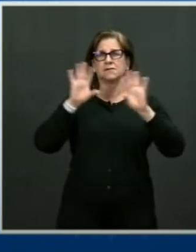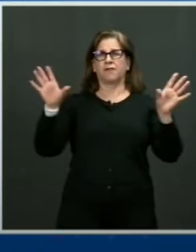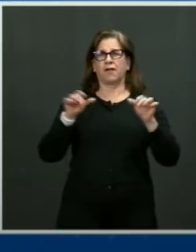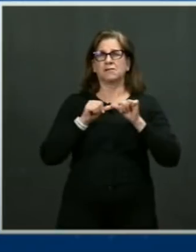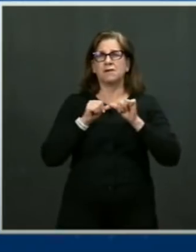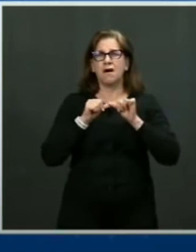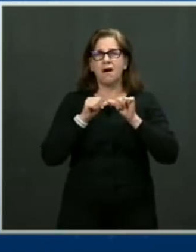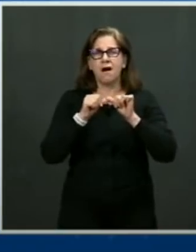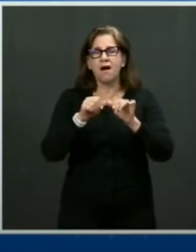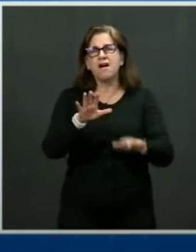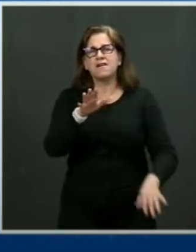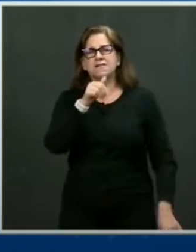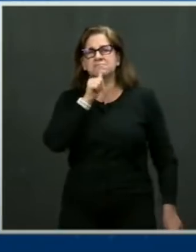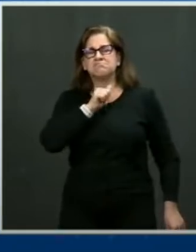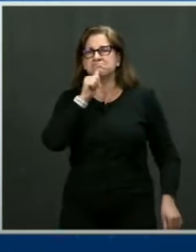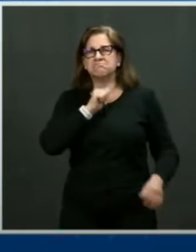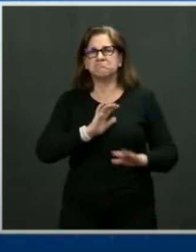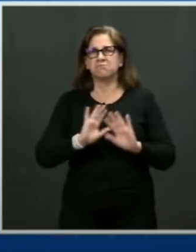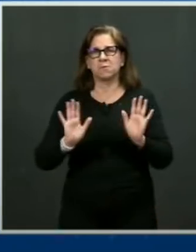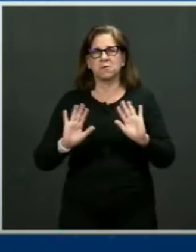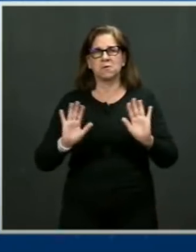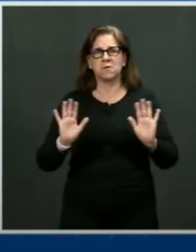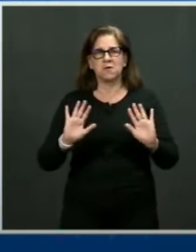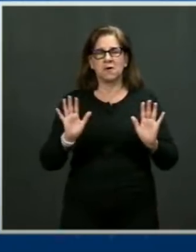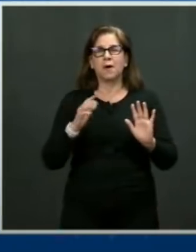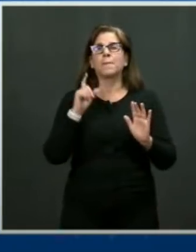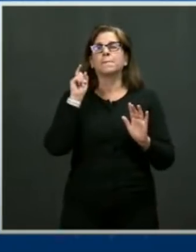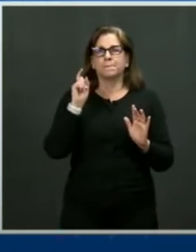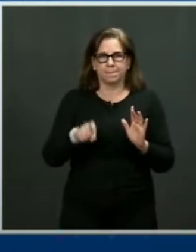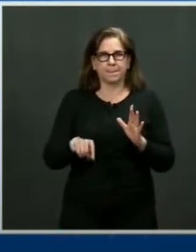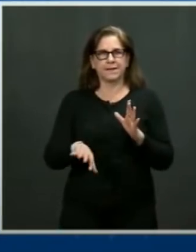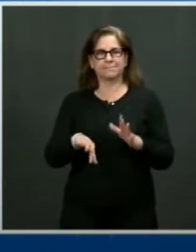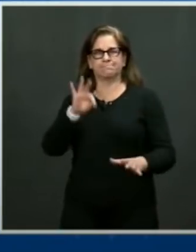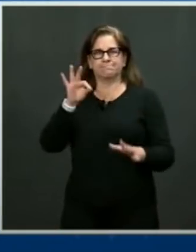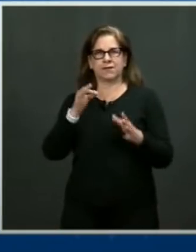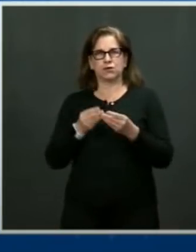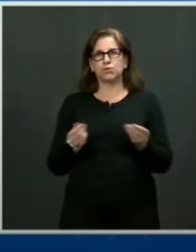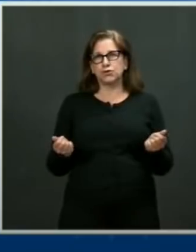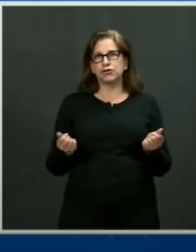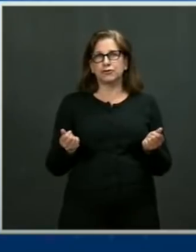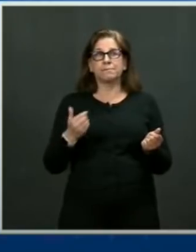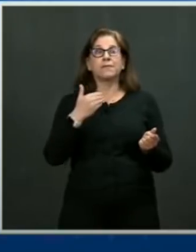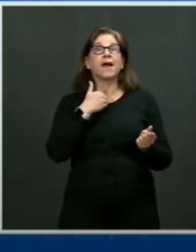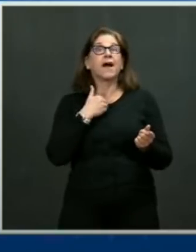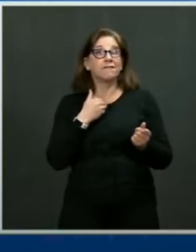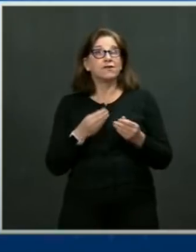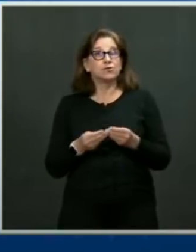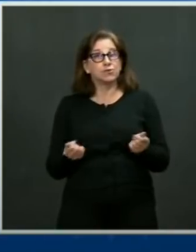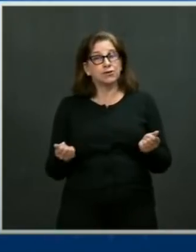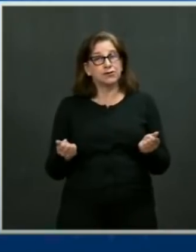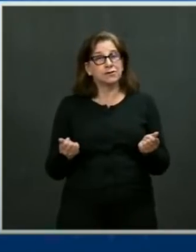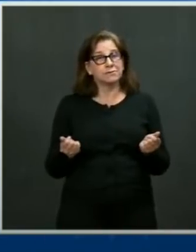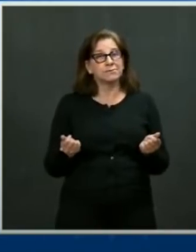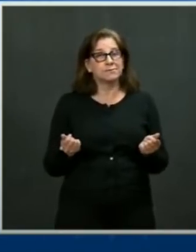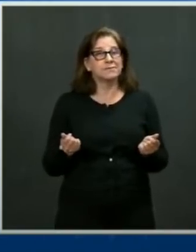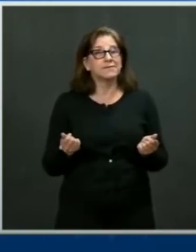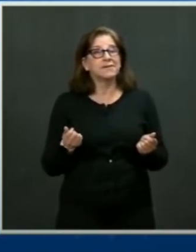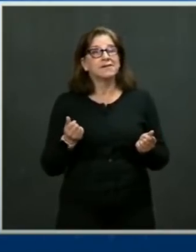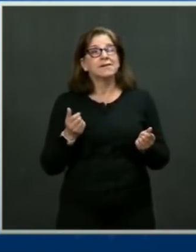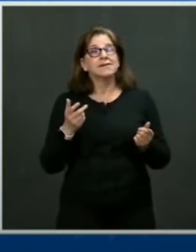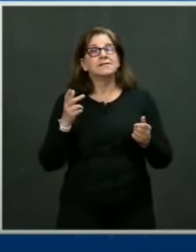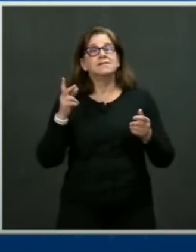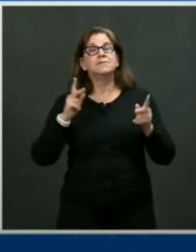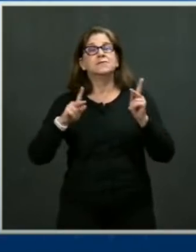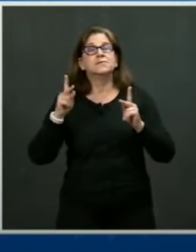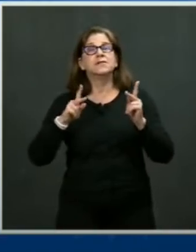solutions either, because the solutions exist. They already exist. People on both sides